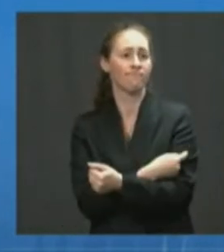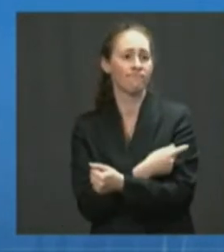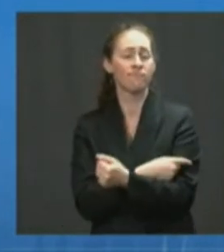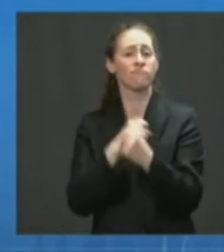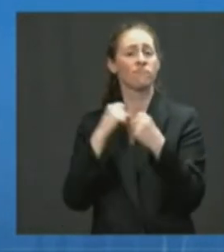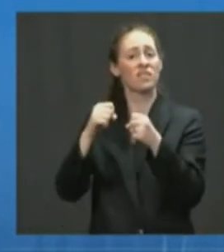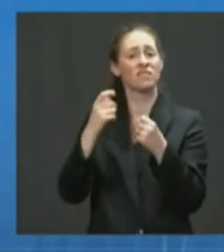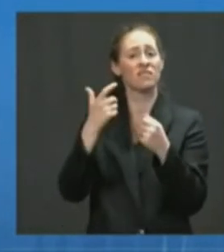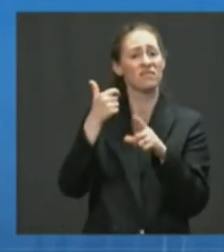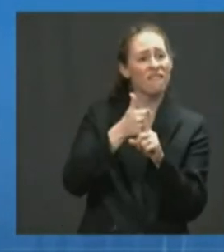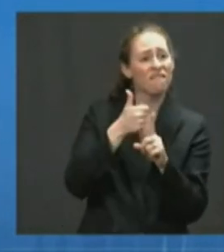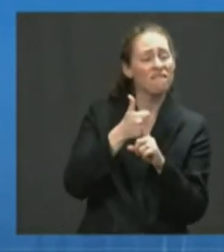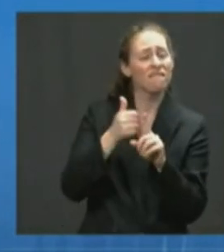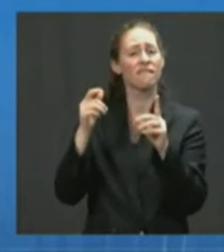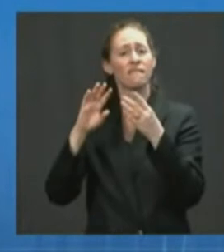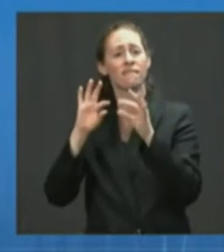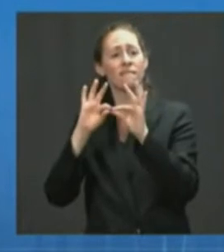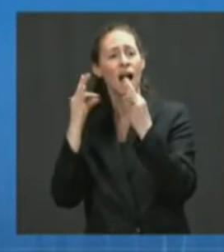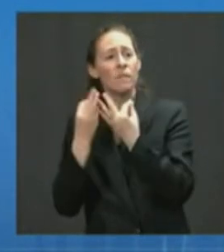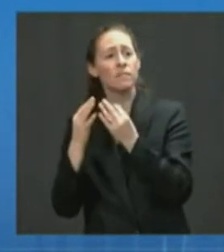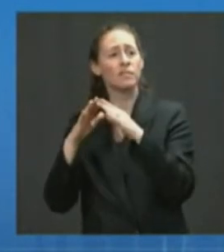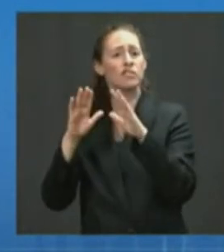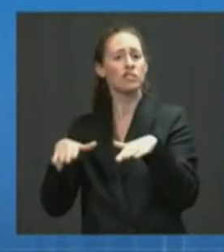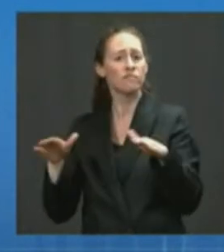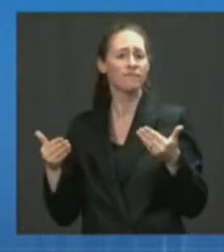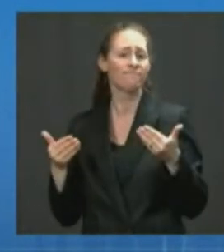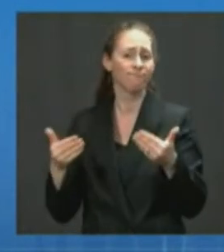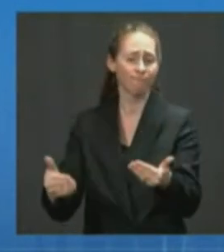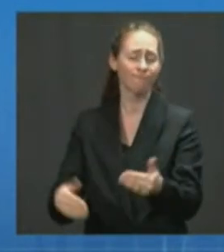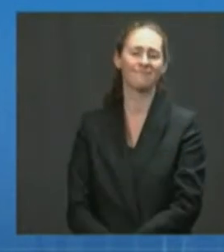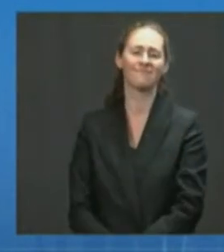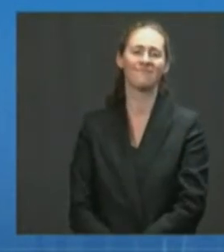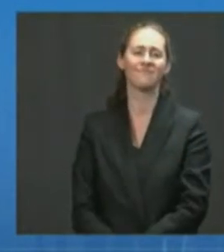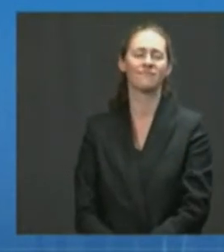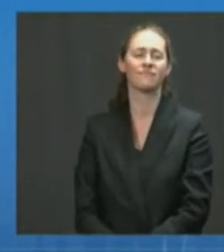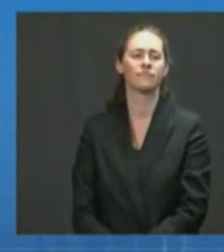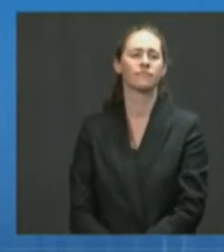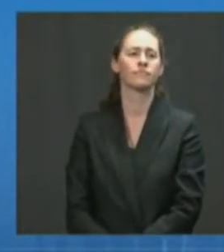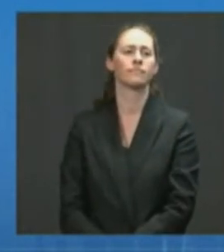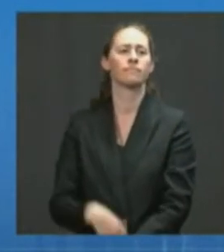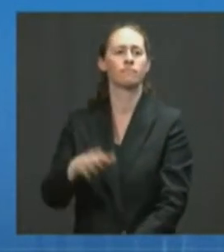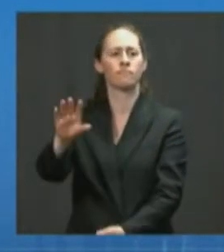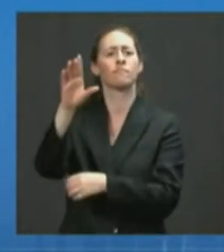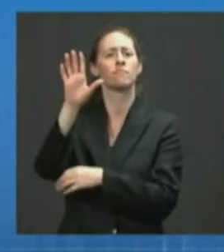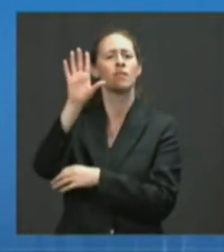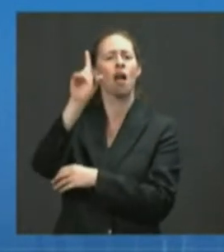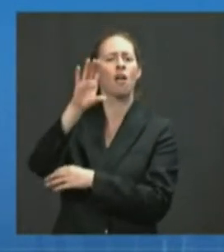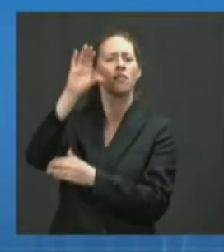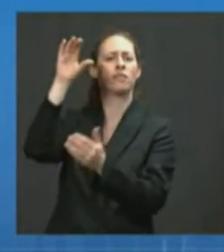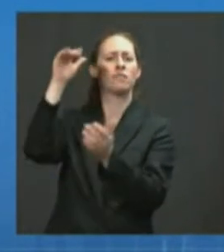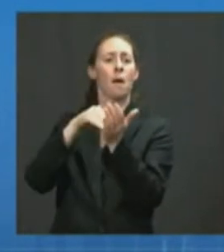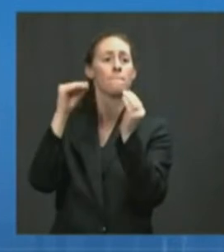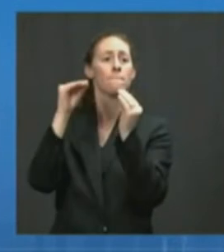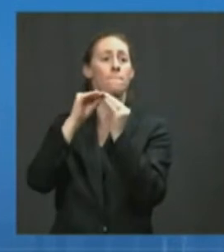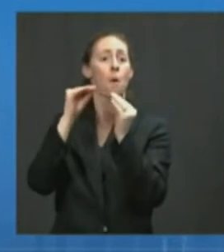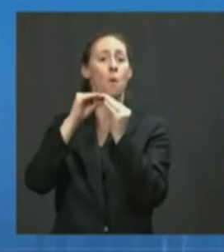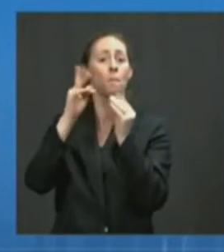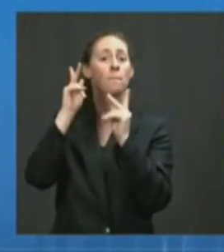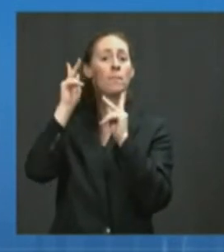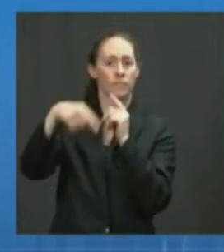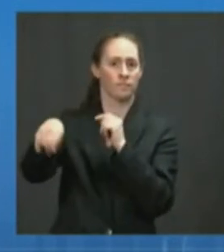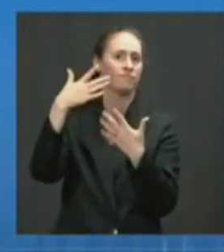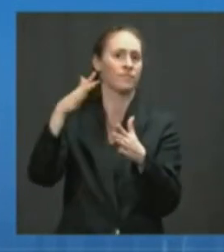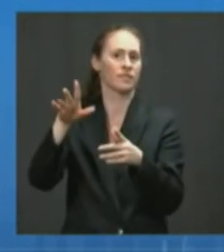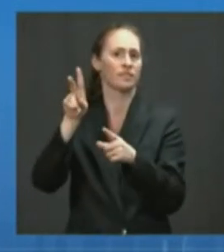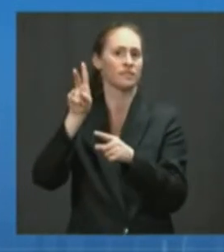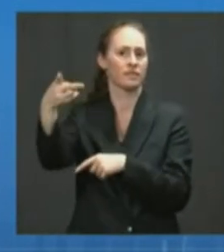first shot. And just as importantly, hundreds of thousands more are getting their second shot on the way